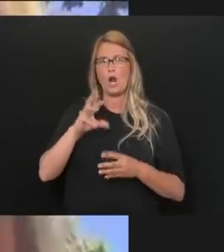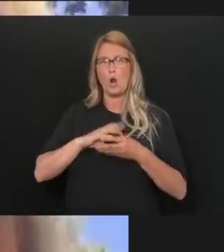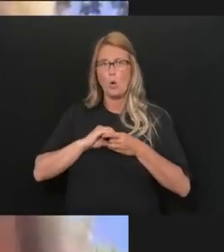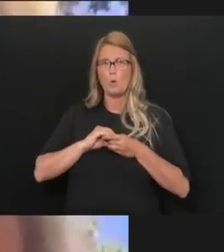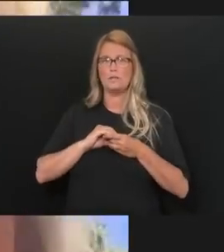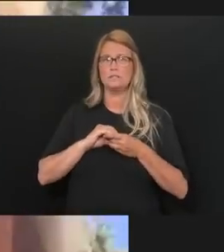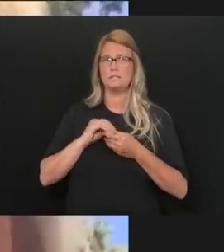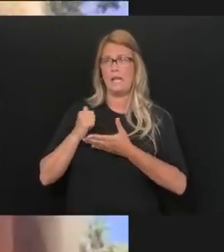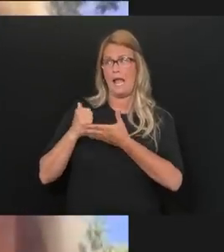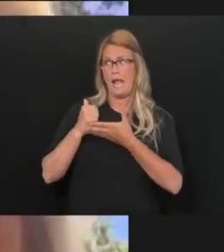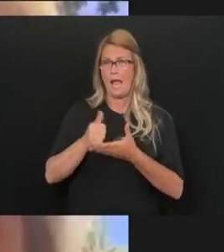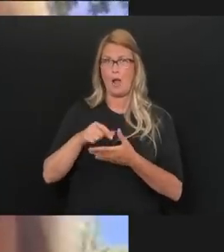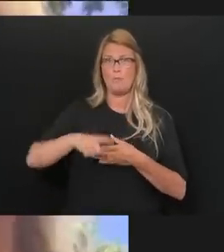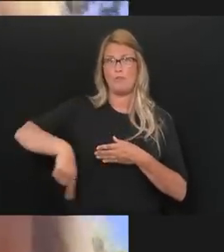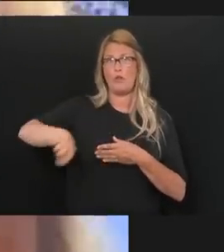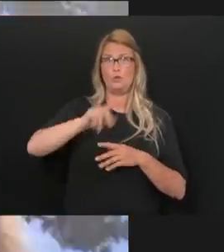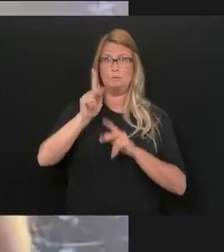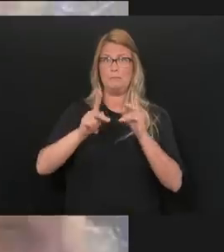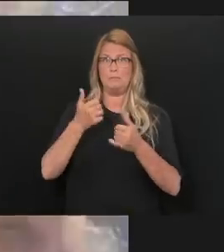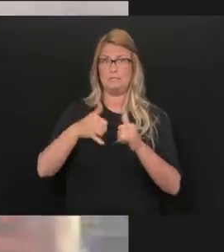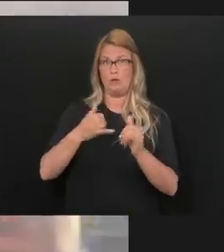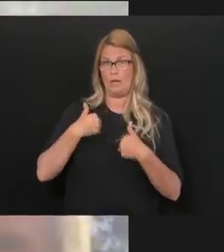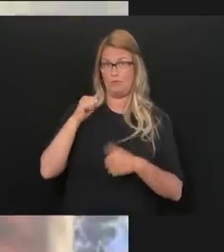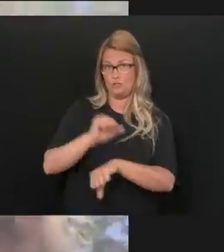help those people to make sure they, they still have jobs.